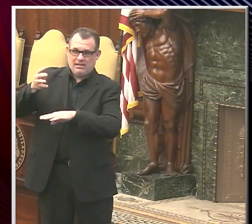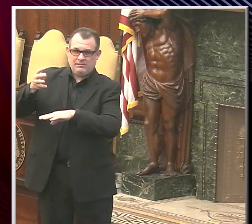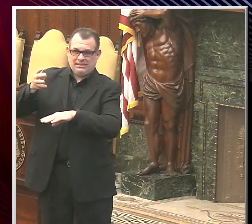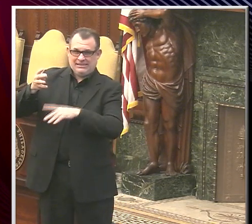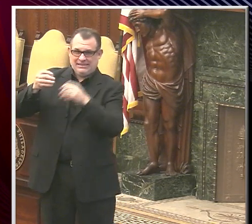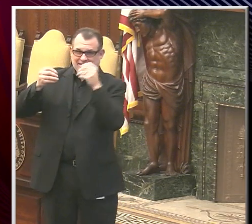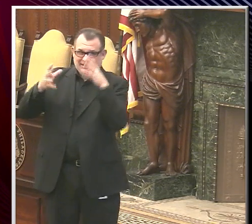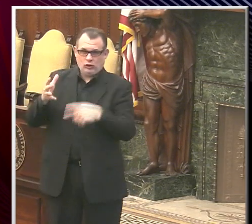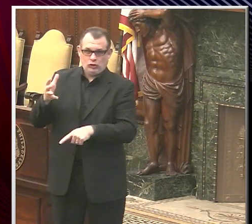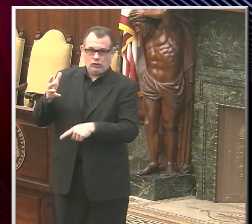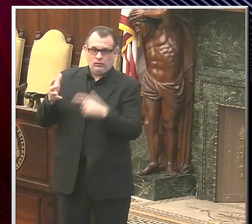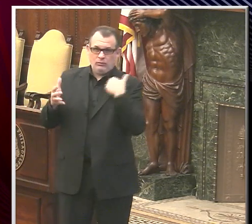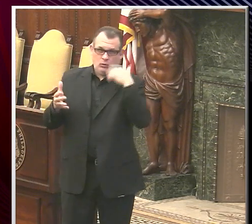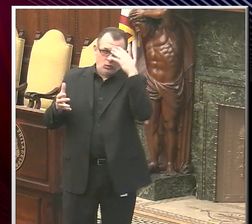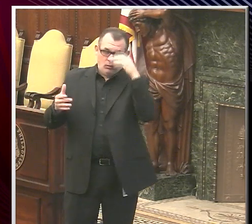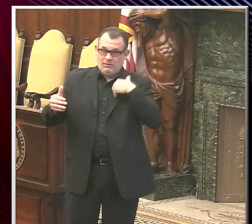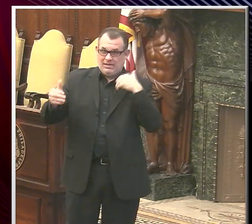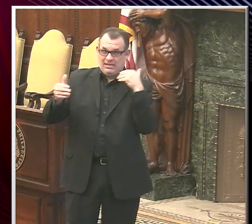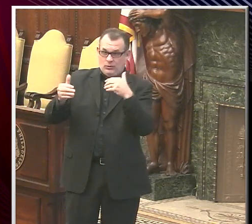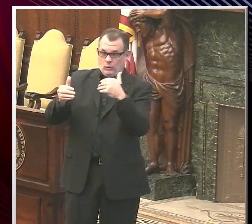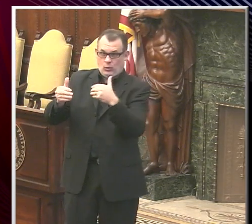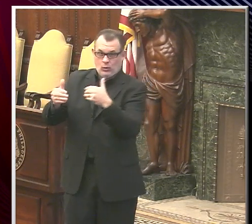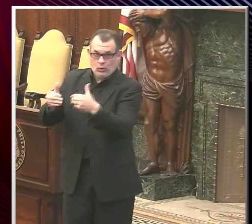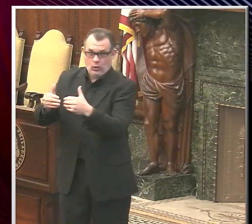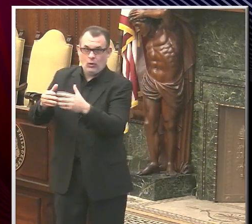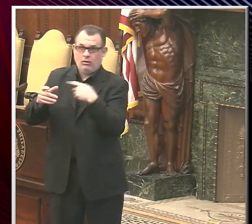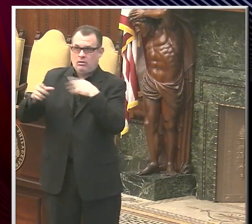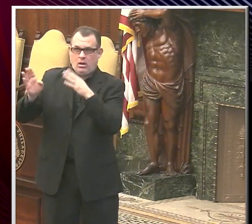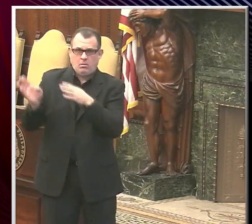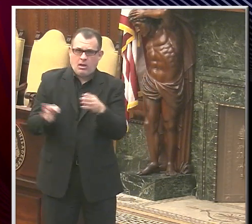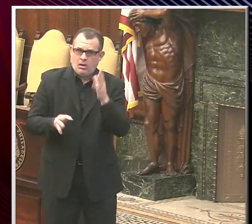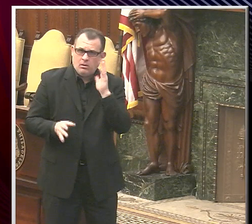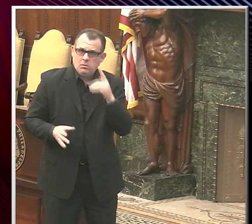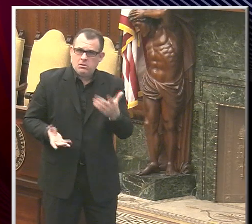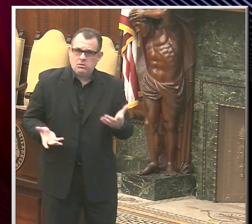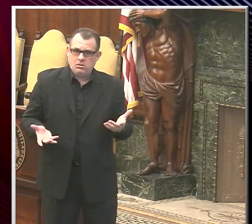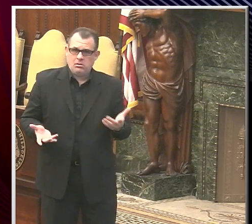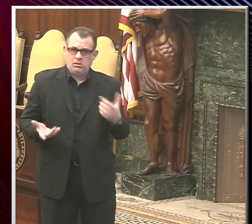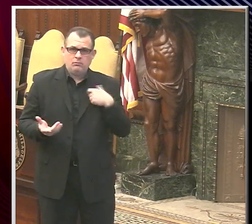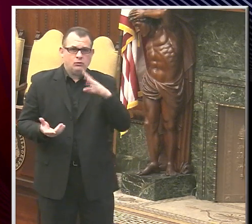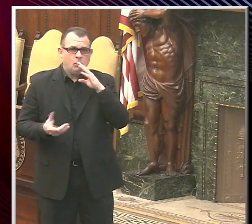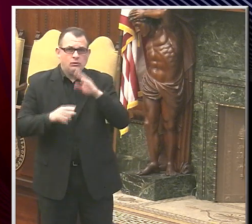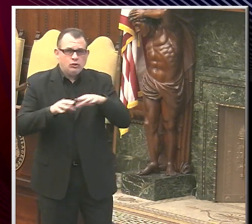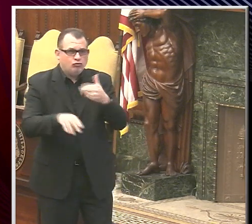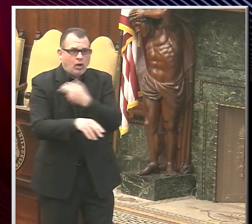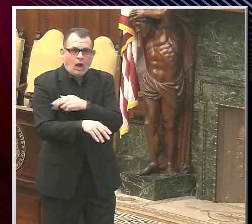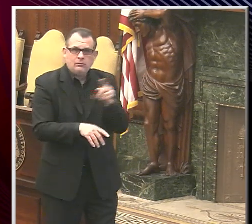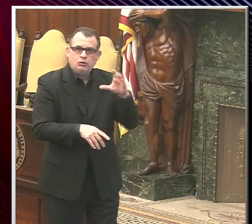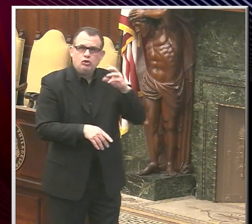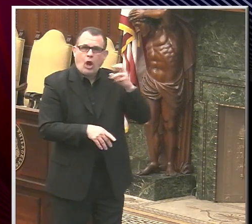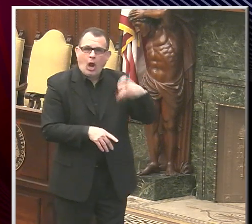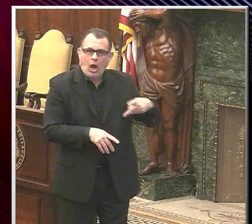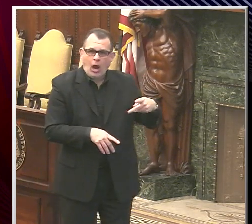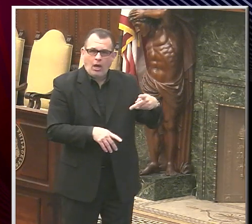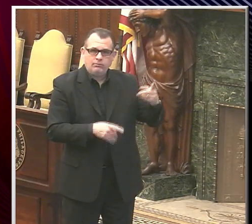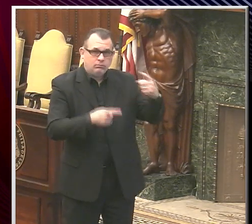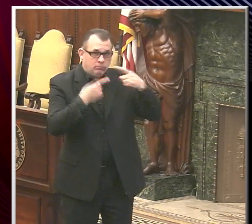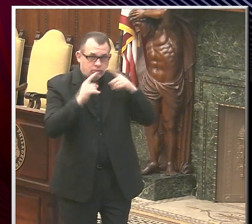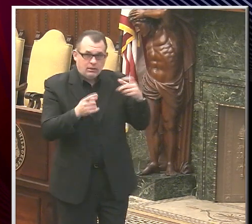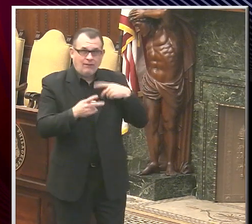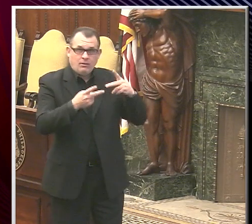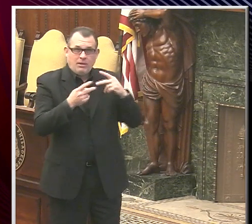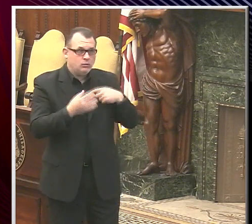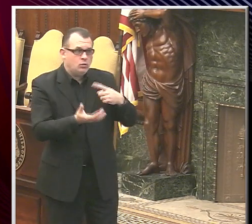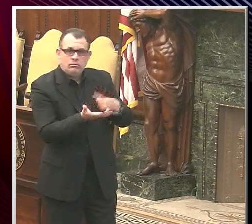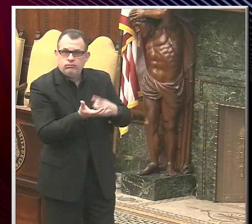we knew as we approached that, we needed a plan. And so we would talk to CHOP about doing this. And so now we have enough in place to discuss that.